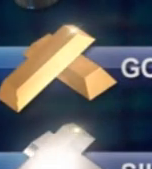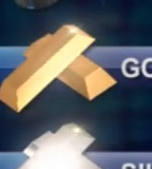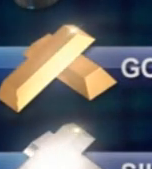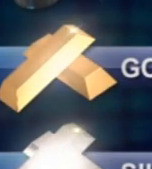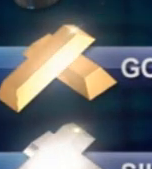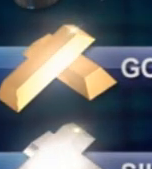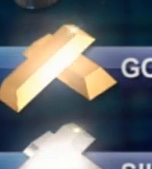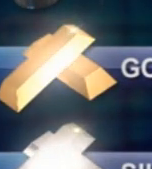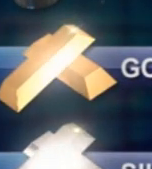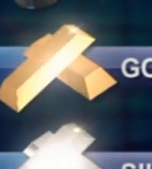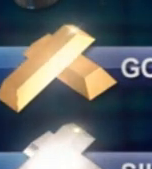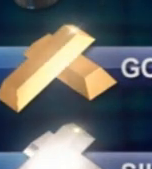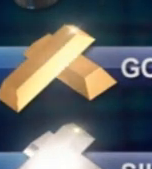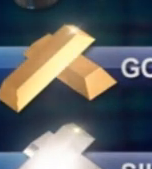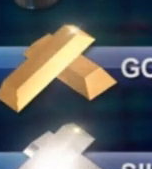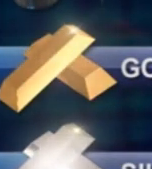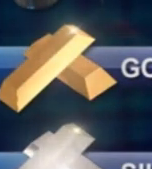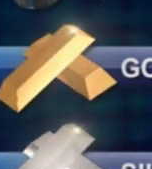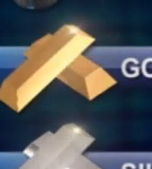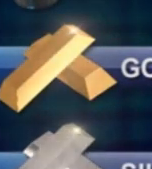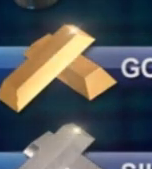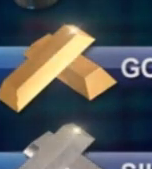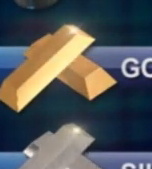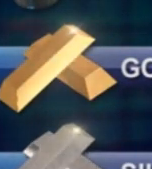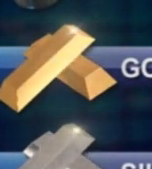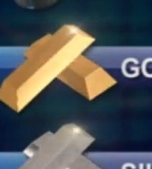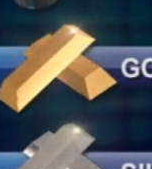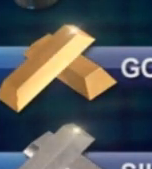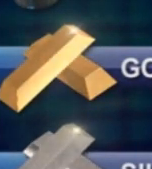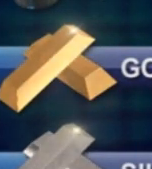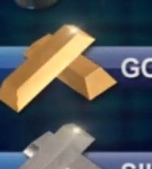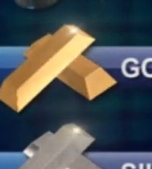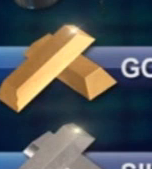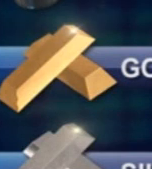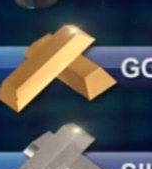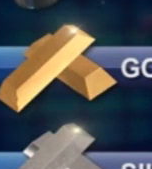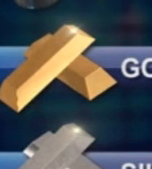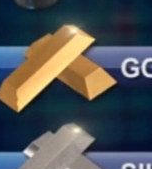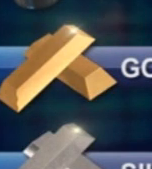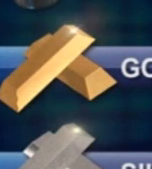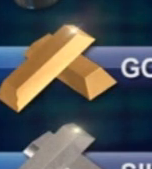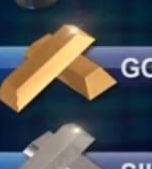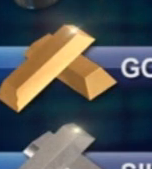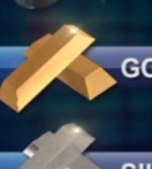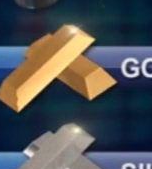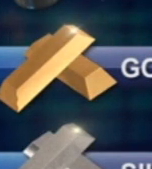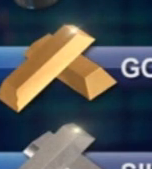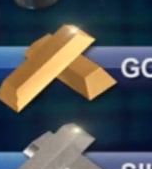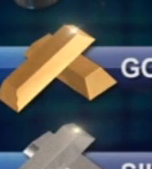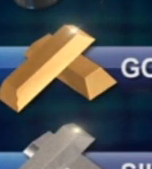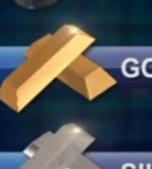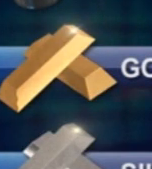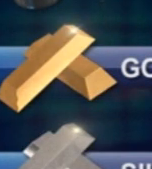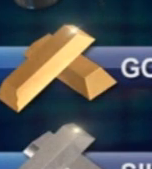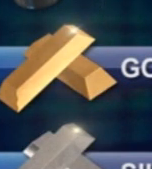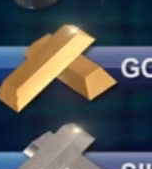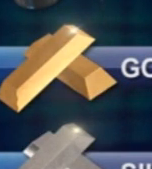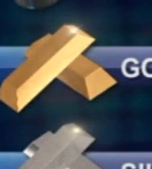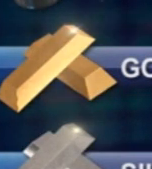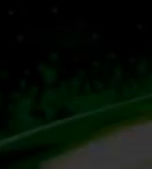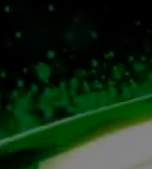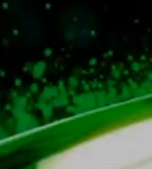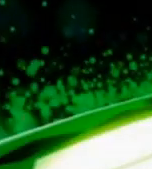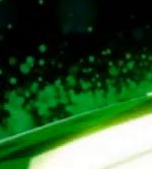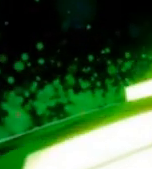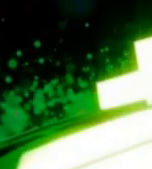barrel. Gold dropped to close at $1,795 per ounce. And silver closed up at $2,806 an ounce.